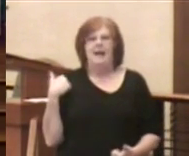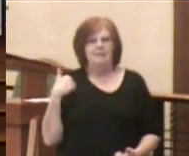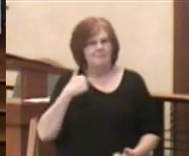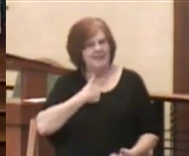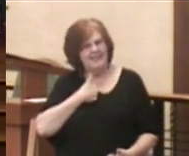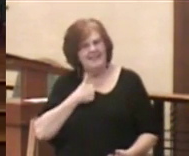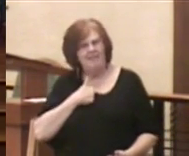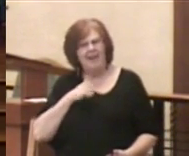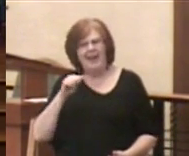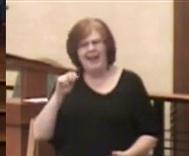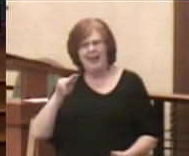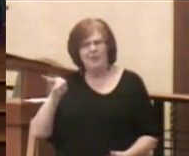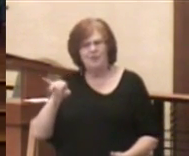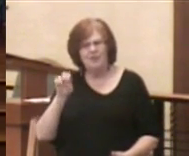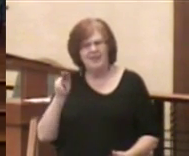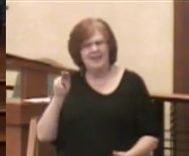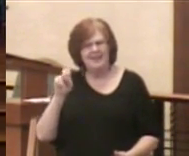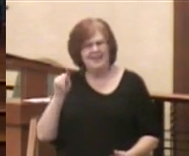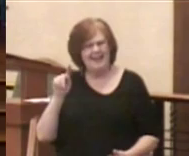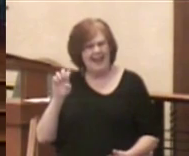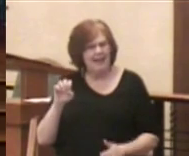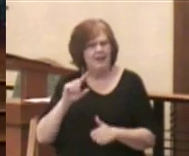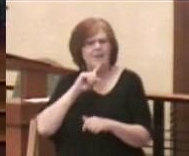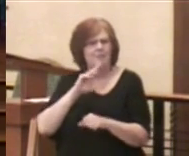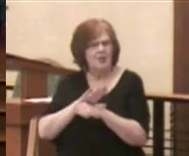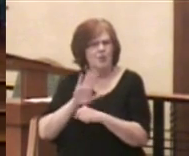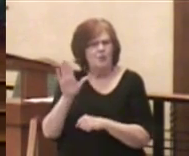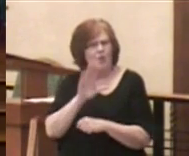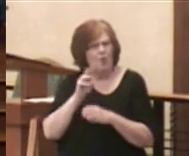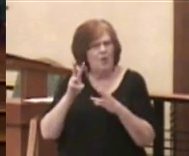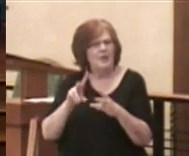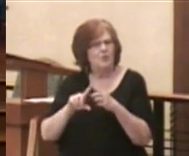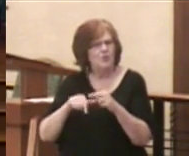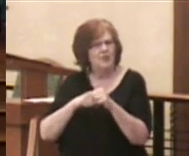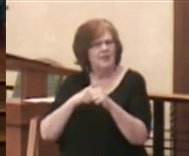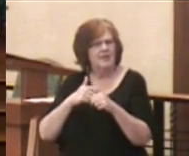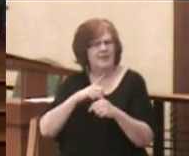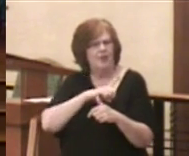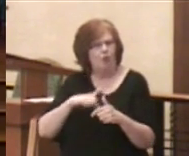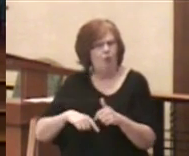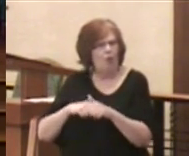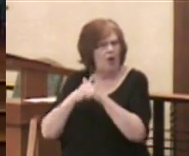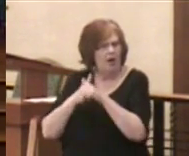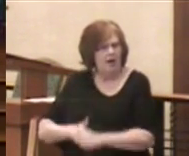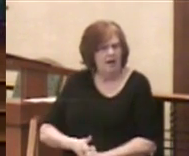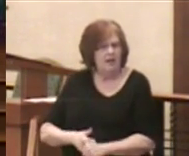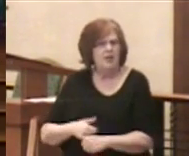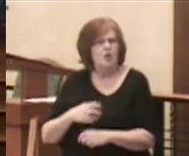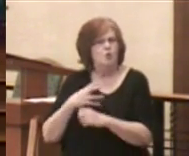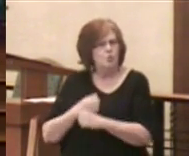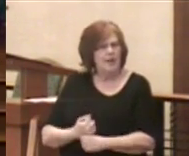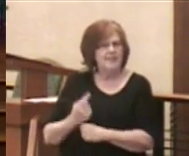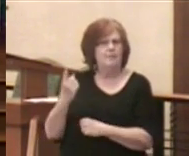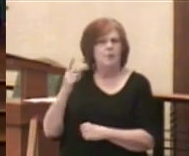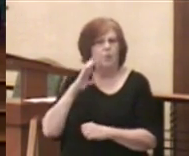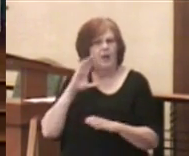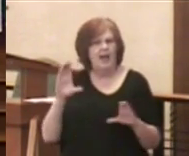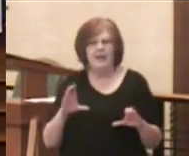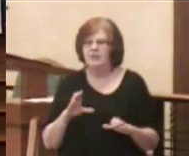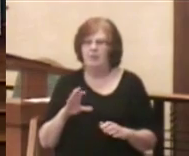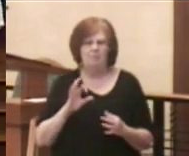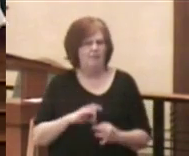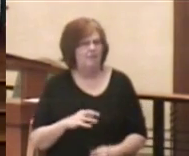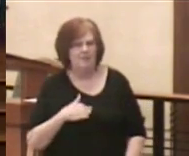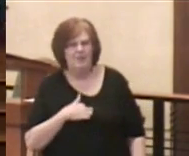Anjanette, commit your way to the Lord. Anjanette, trust in him, and he will act. Well, I'm not a perfect